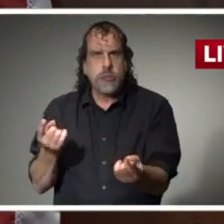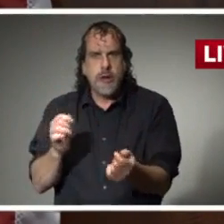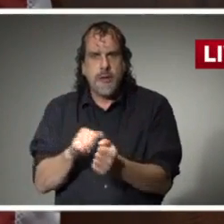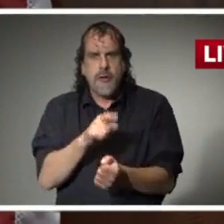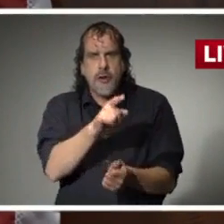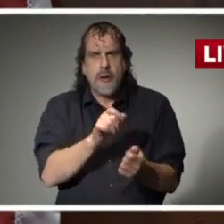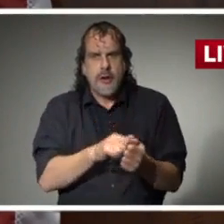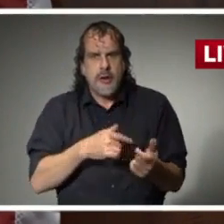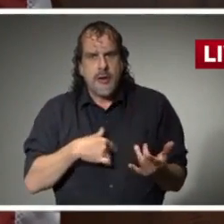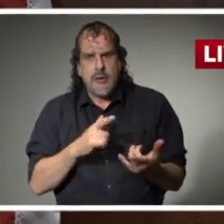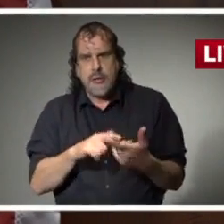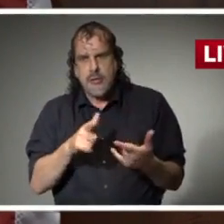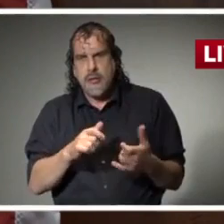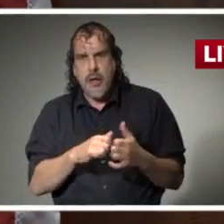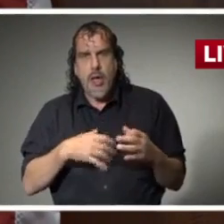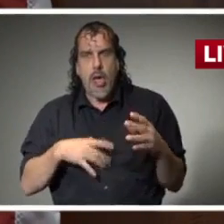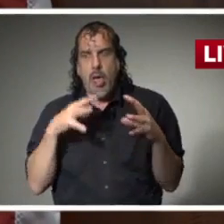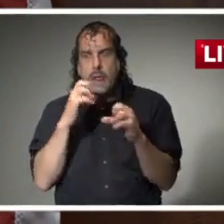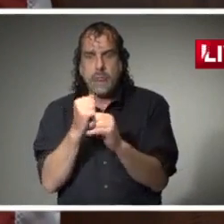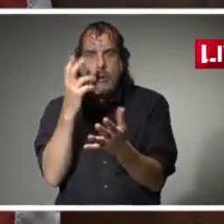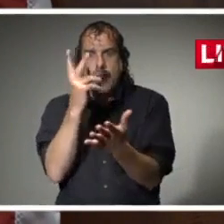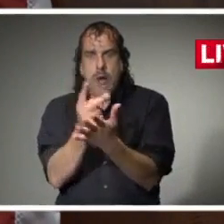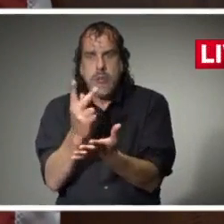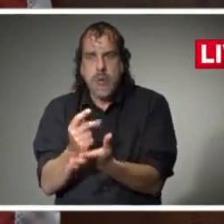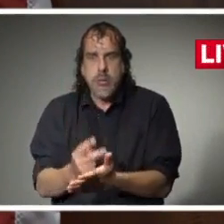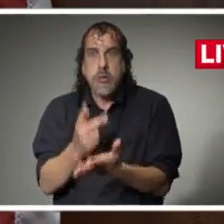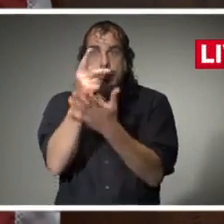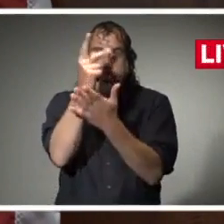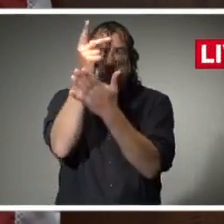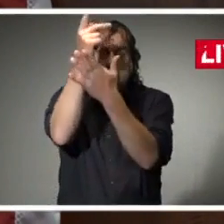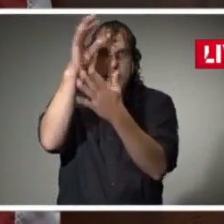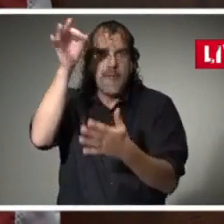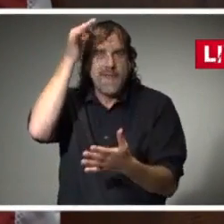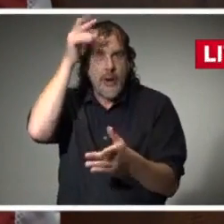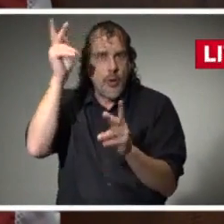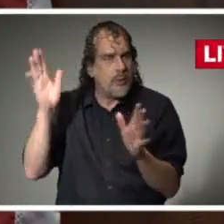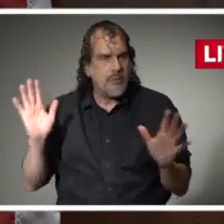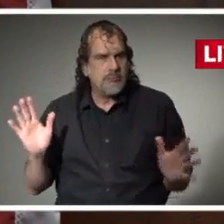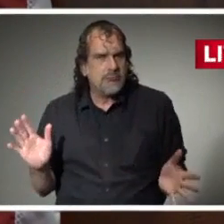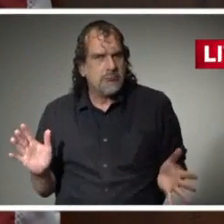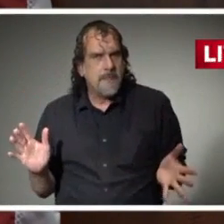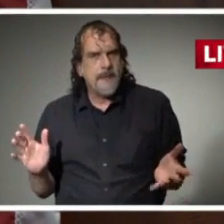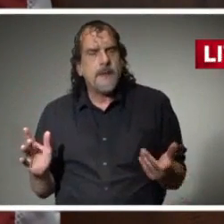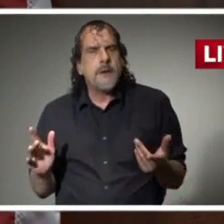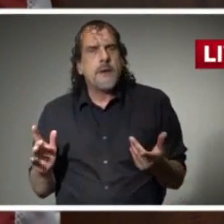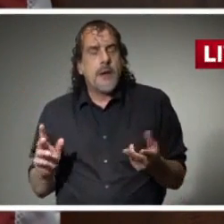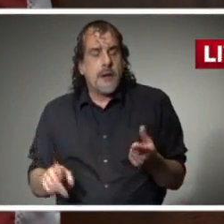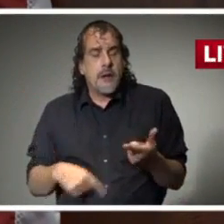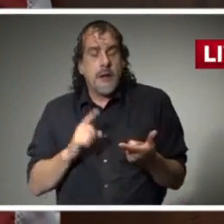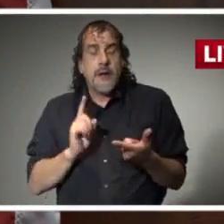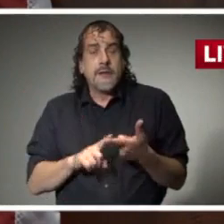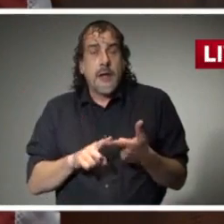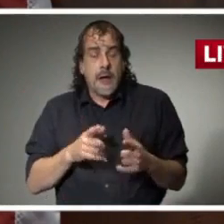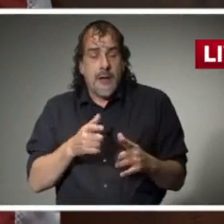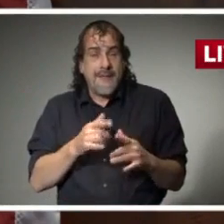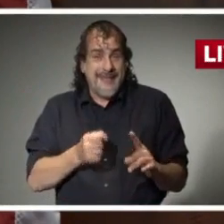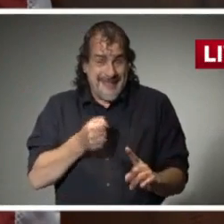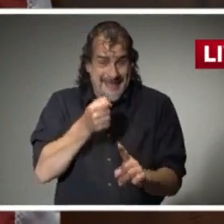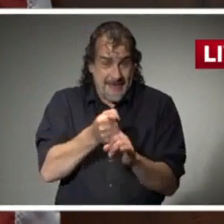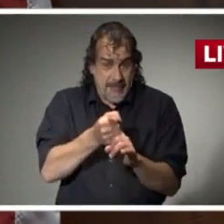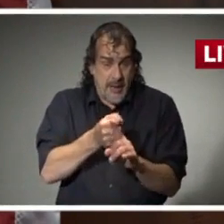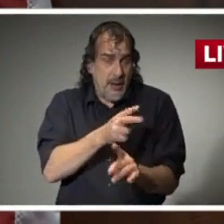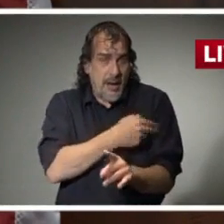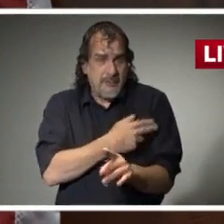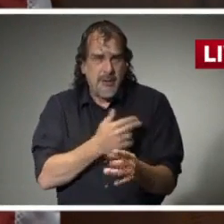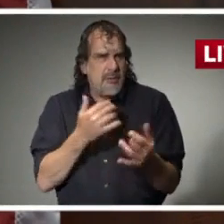potentially time-consuming approval process at the federal level. Second, the impact on hospitals is immediate.